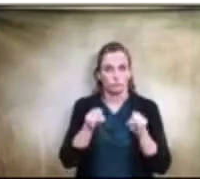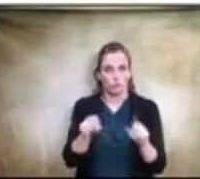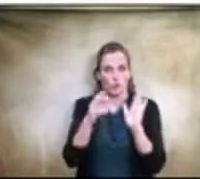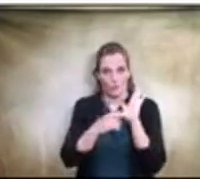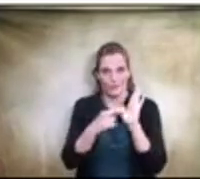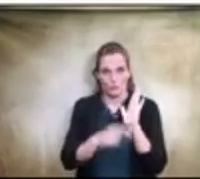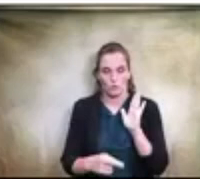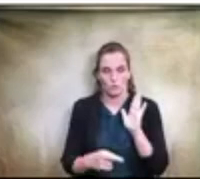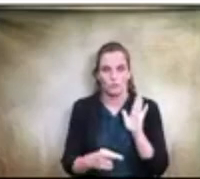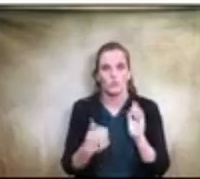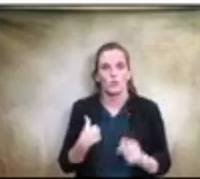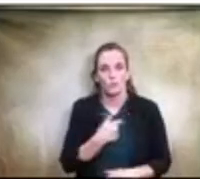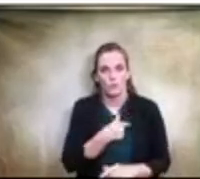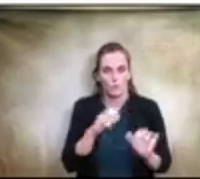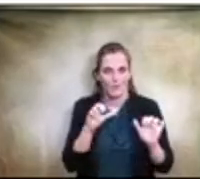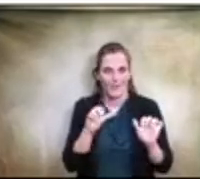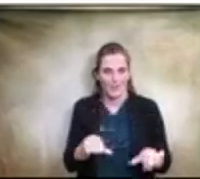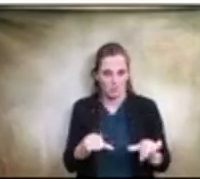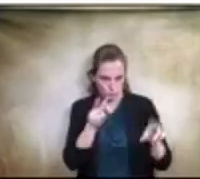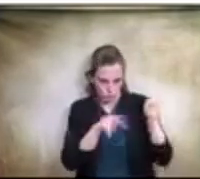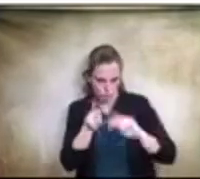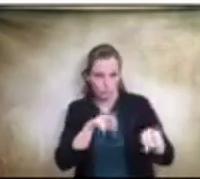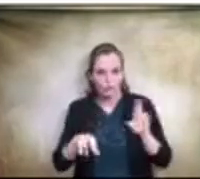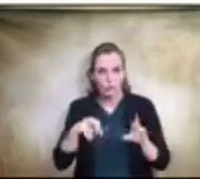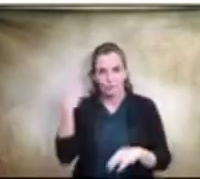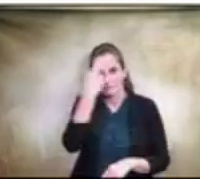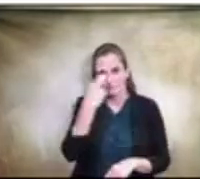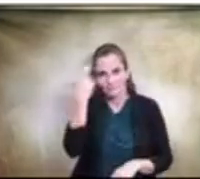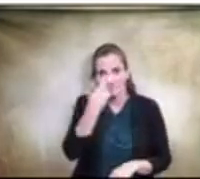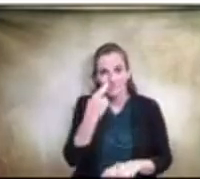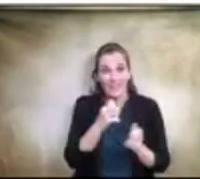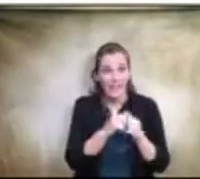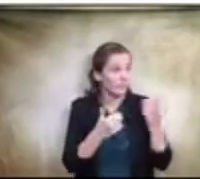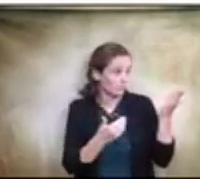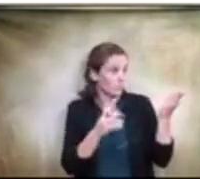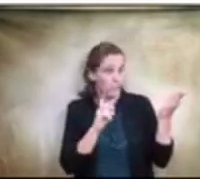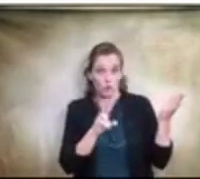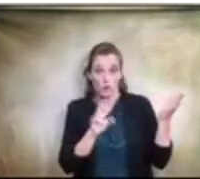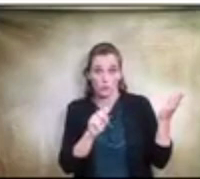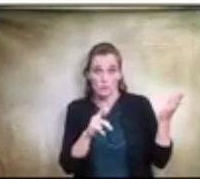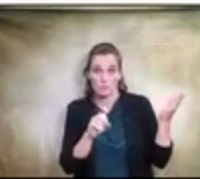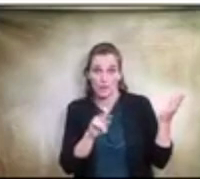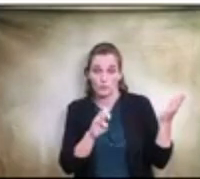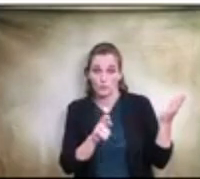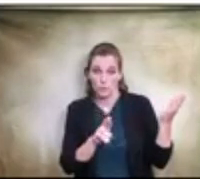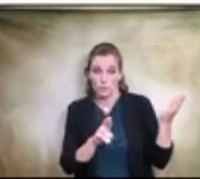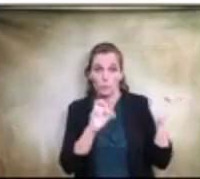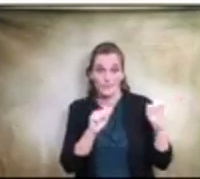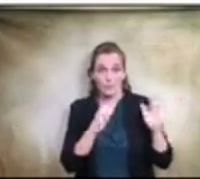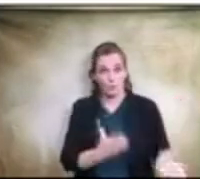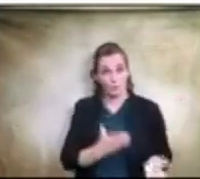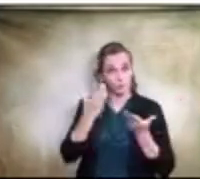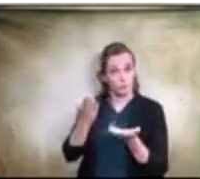to realize, and Dr. Spencer was able to bring this option to light, and we were able